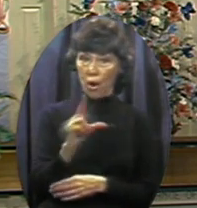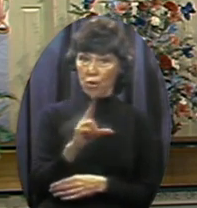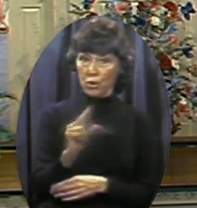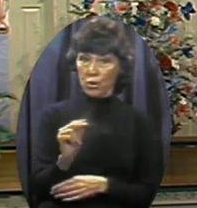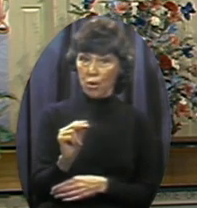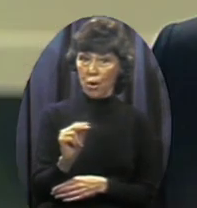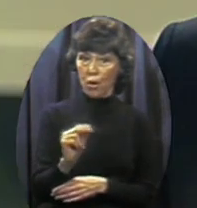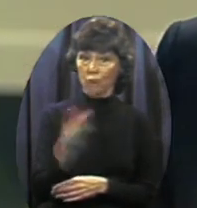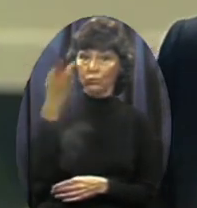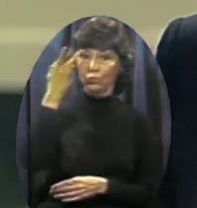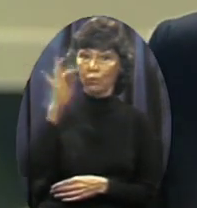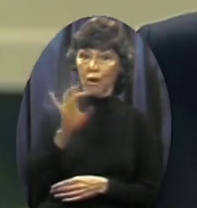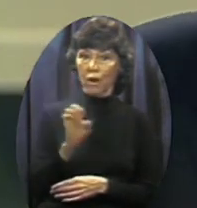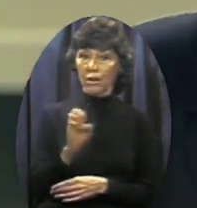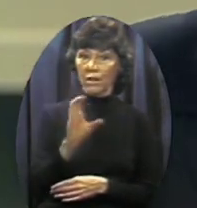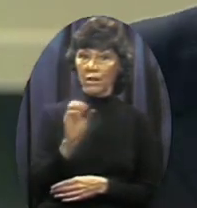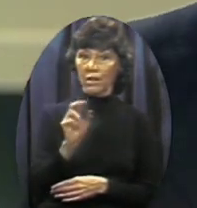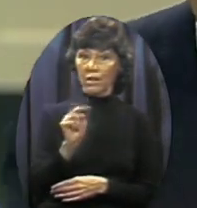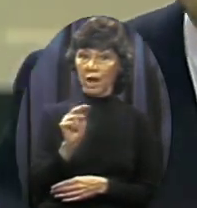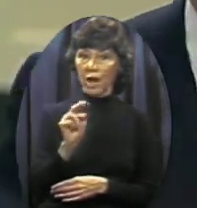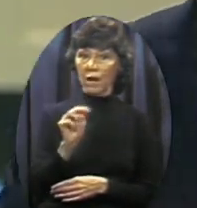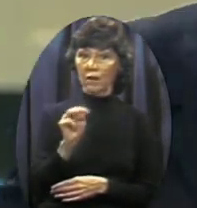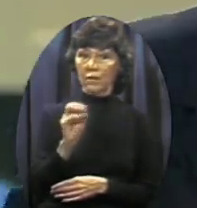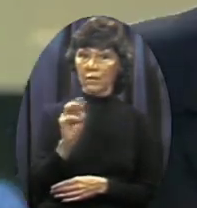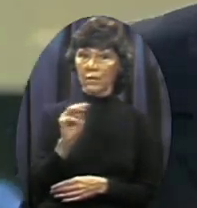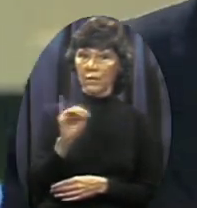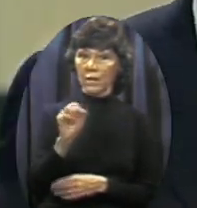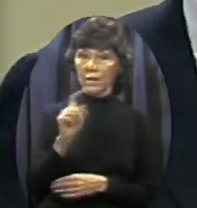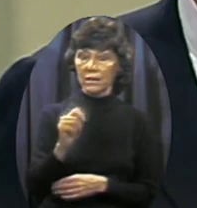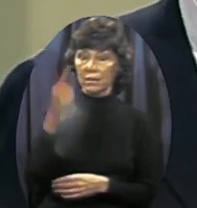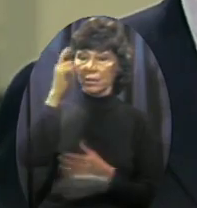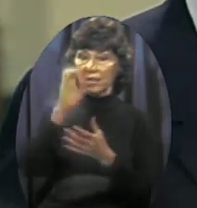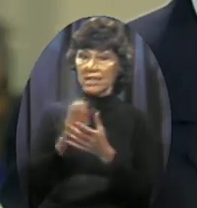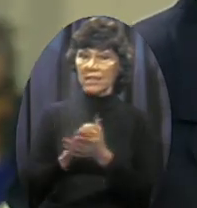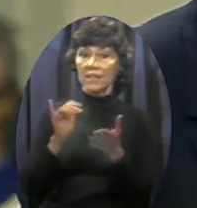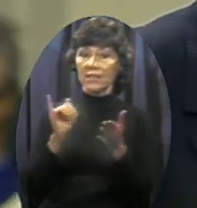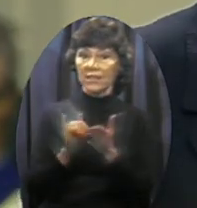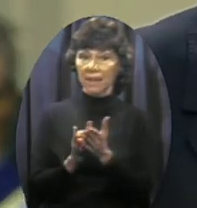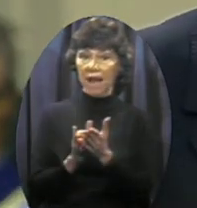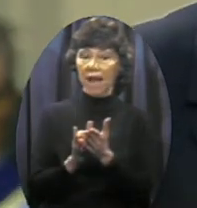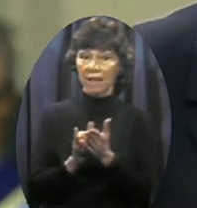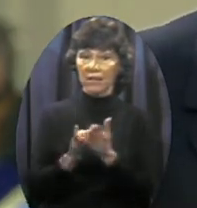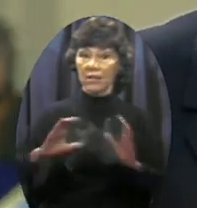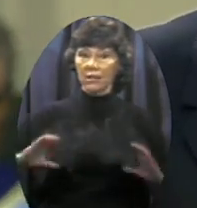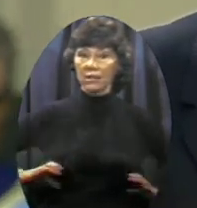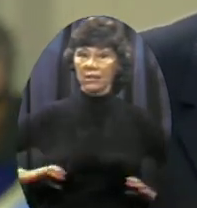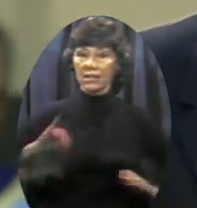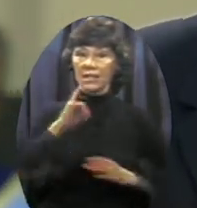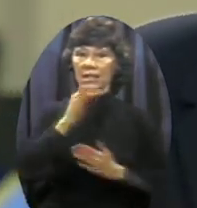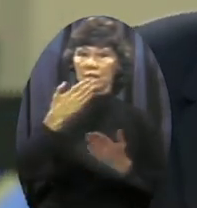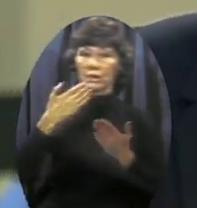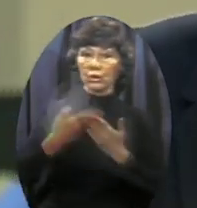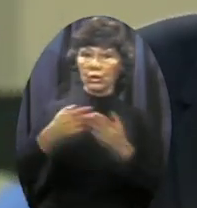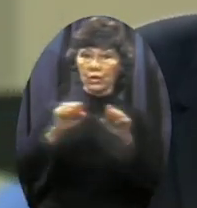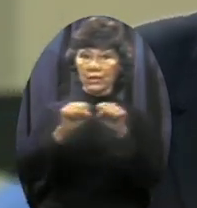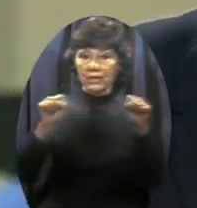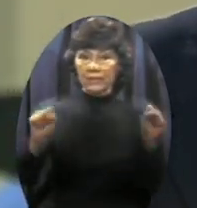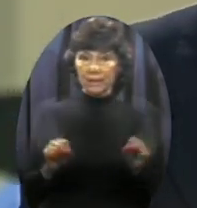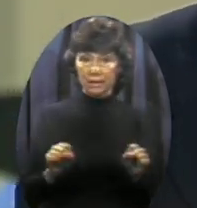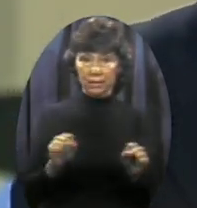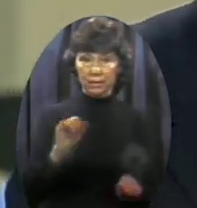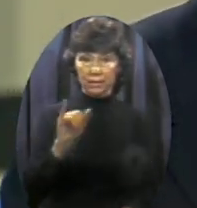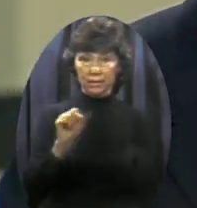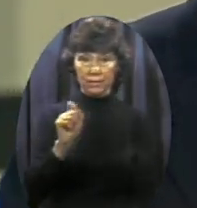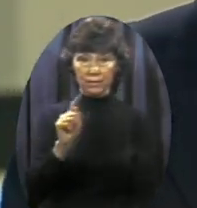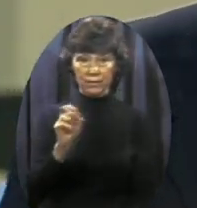system today Because they're bankrupt And they're starving people to death To build their war machine And crush the world